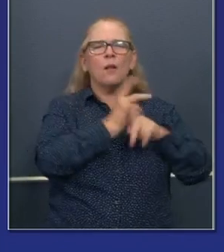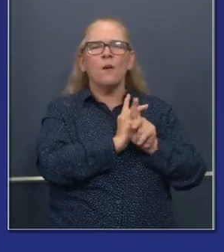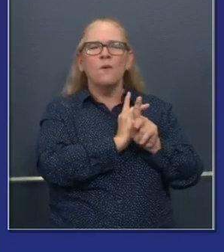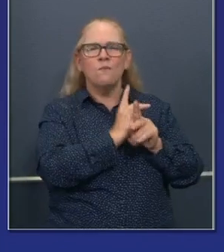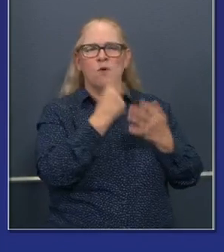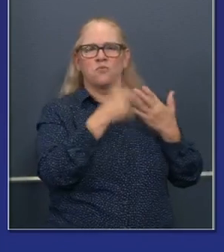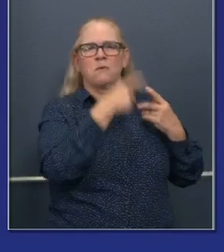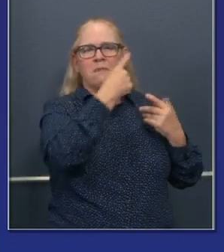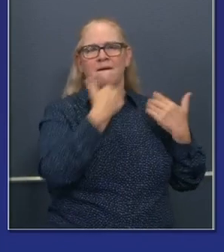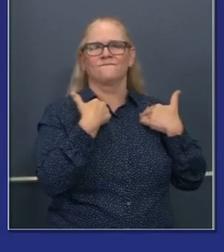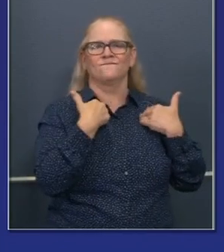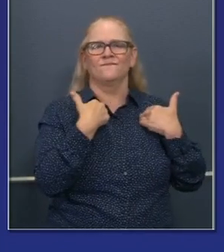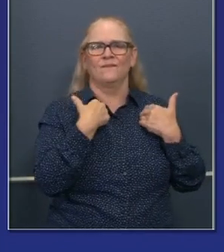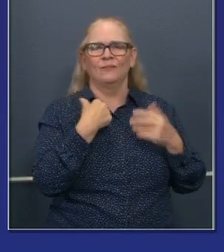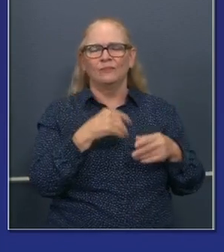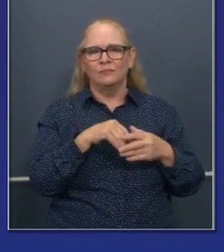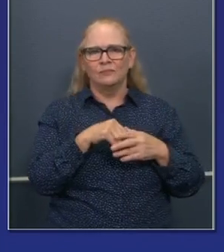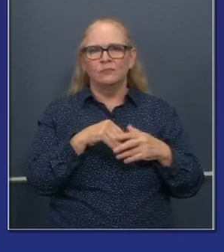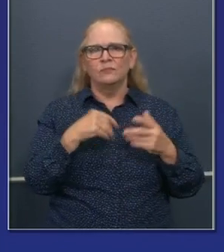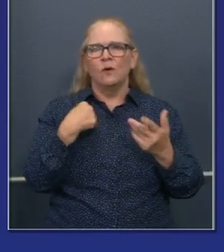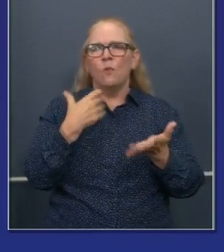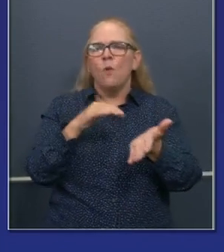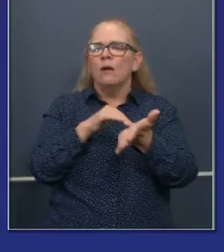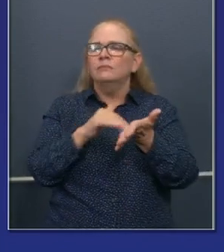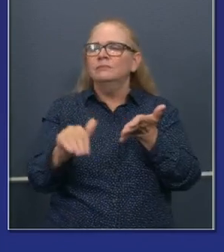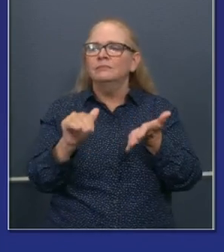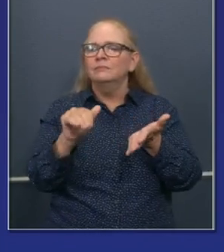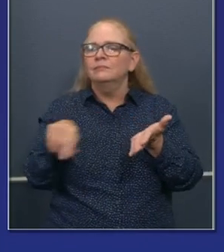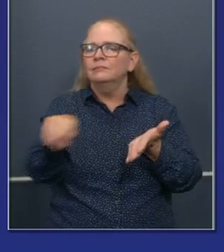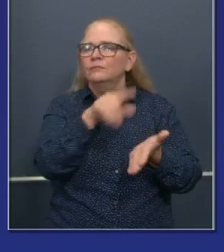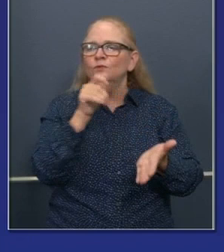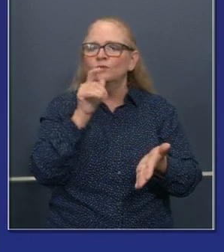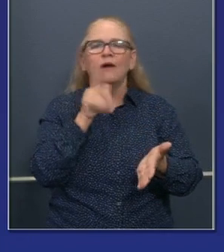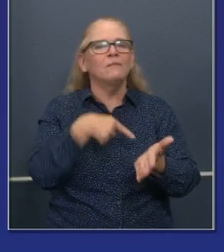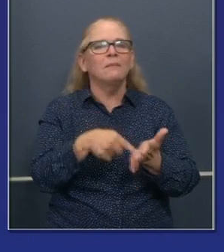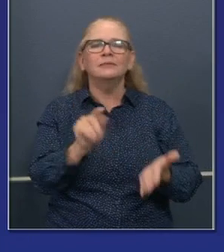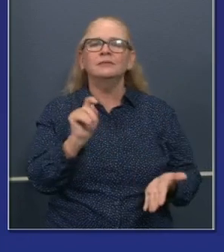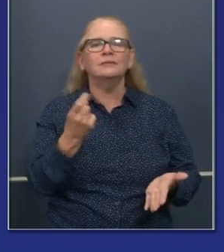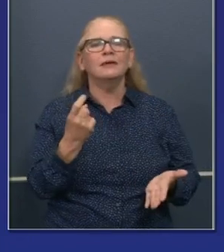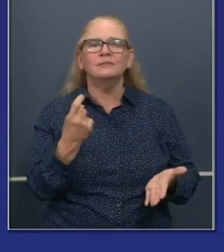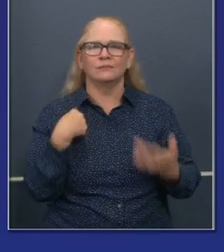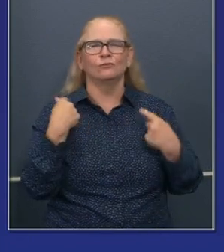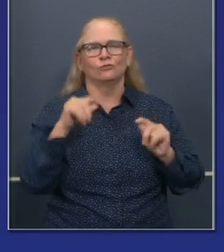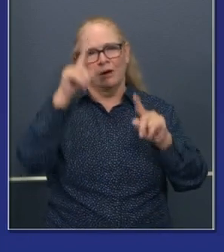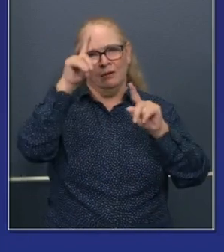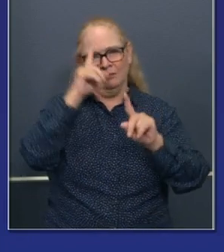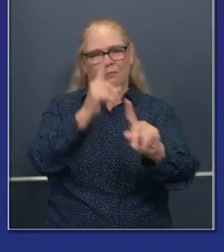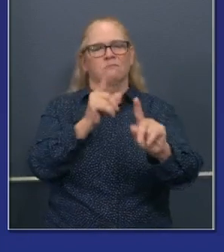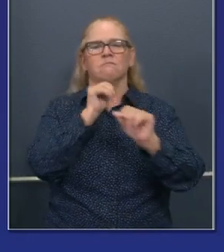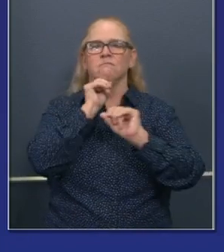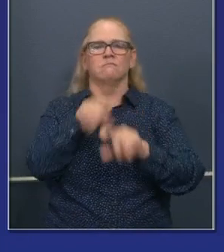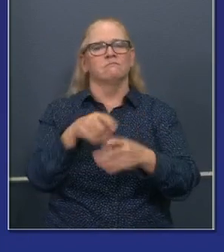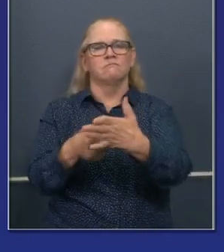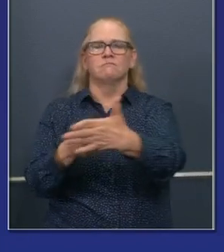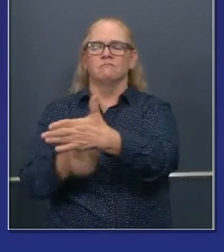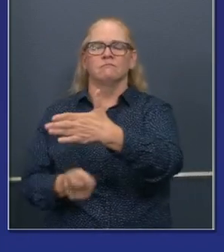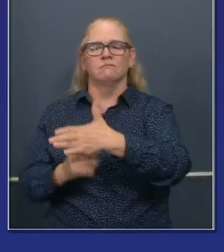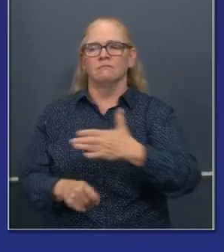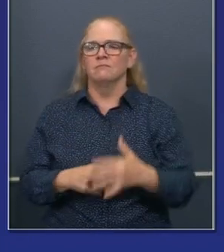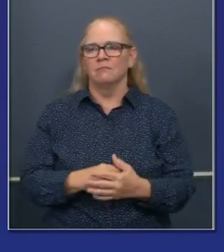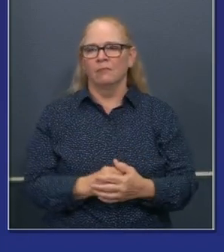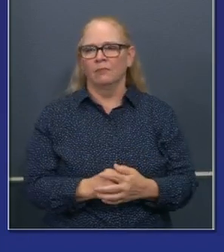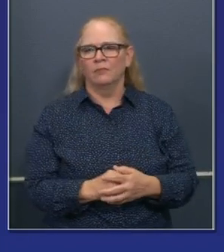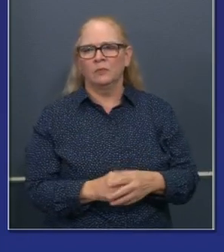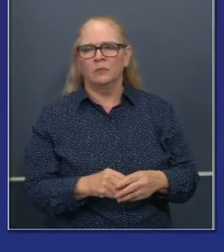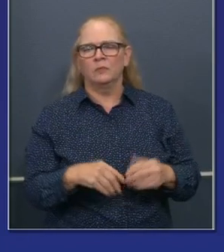uh, that loan program for California based businesses from state taxation, just an area where there's been real leadership. And, uh, think Autumn Burke